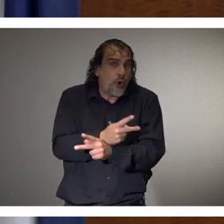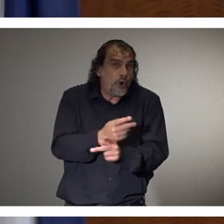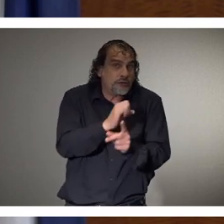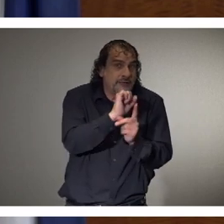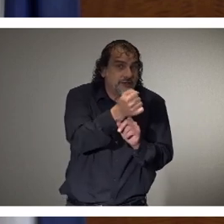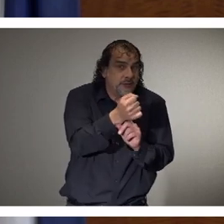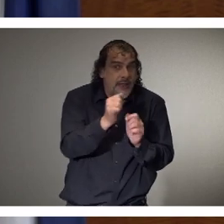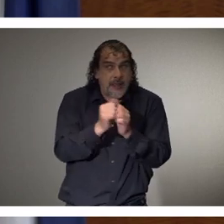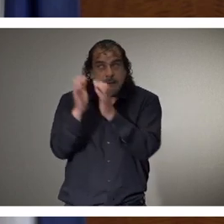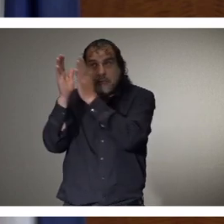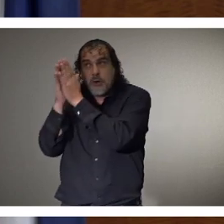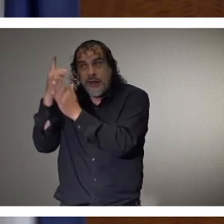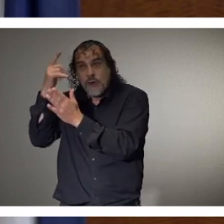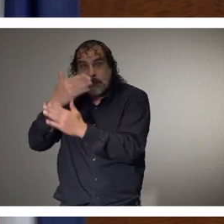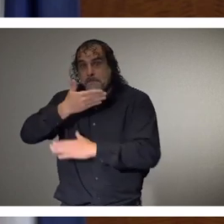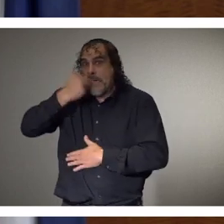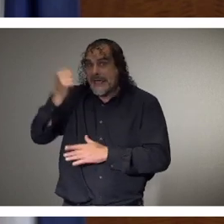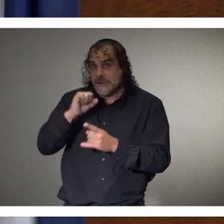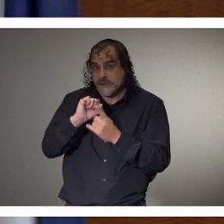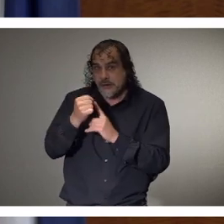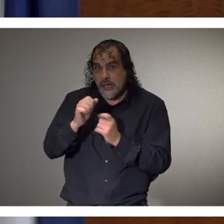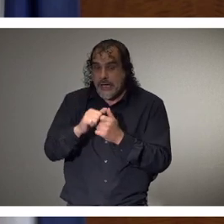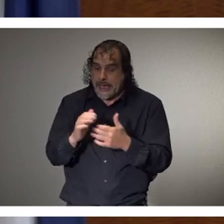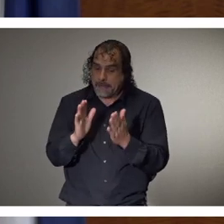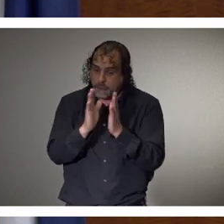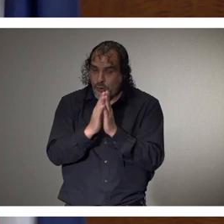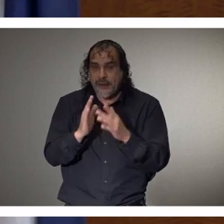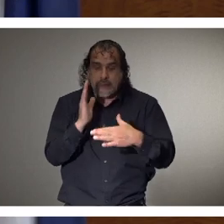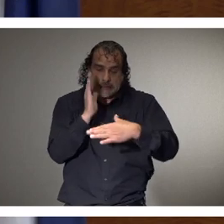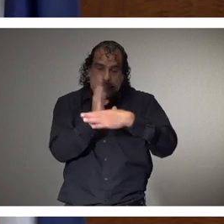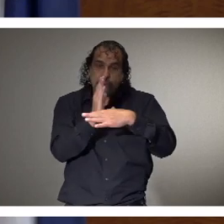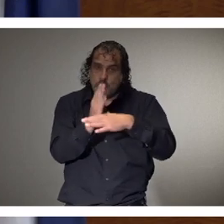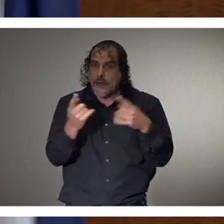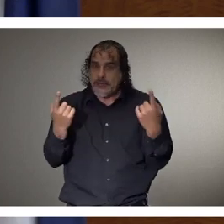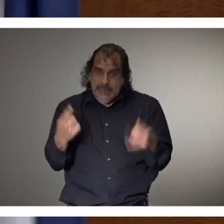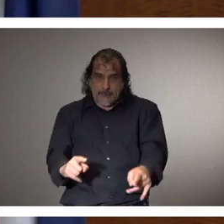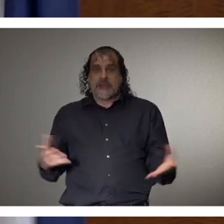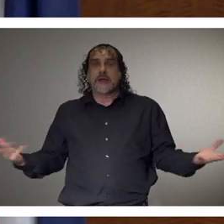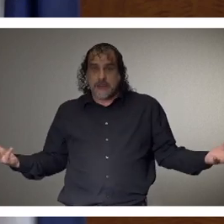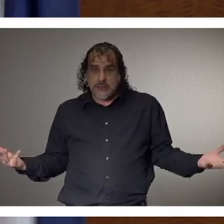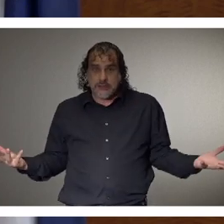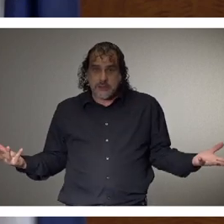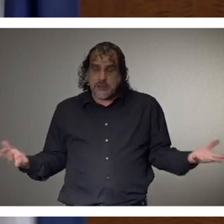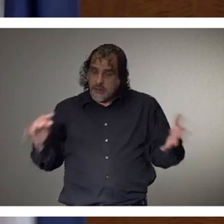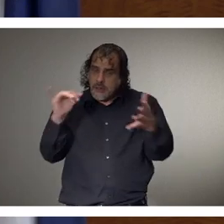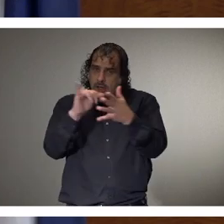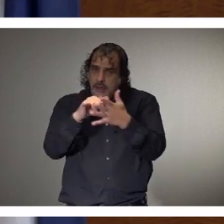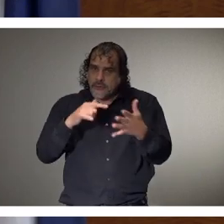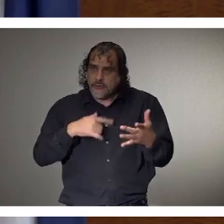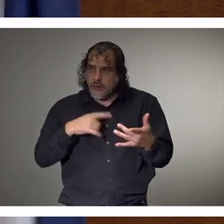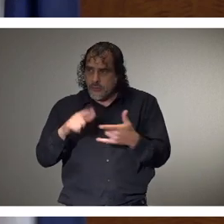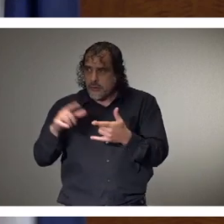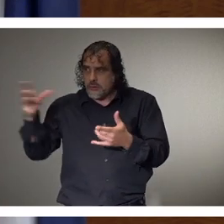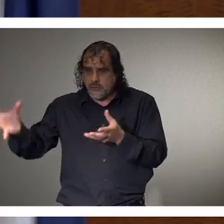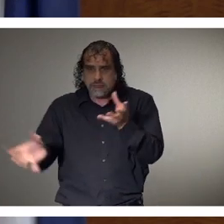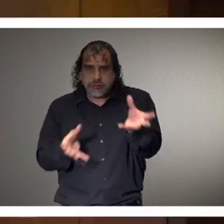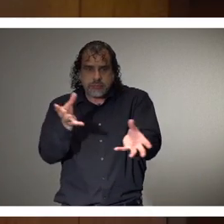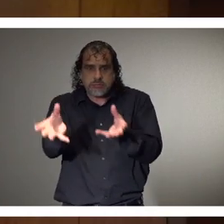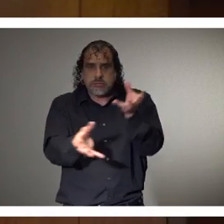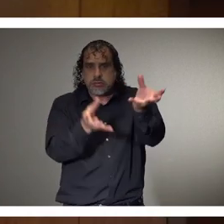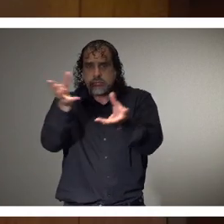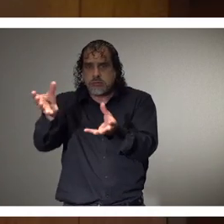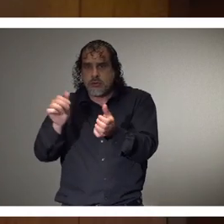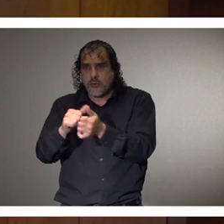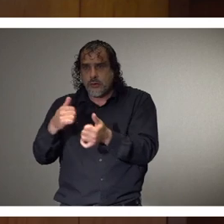for the best and expect somewhere in between, and so that's why we're putting those resources online. I'll let Director Michelle, if you want to